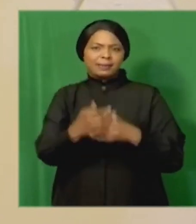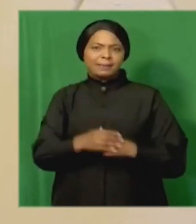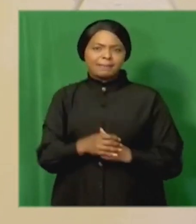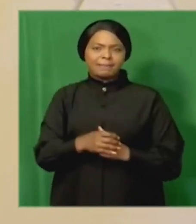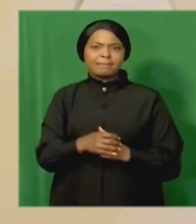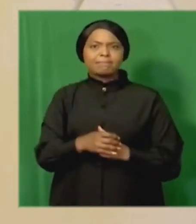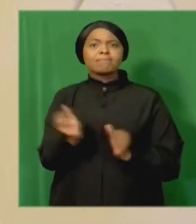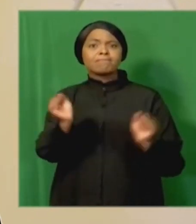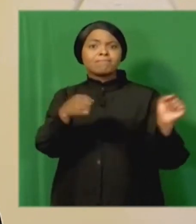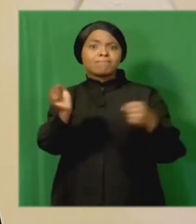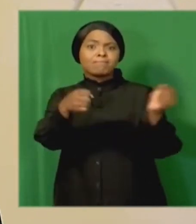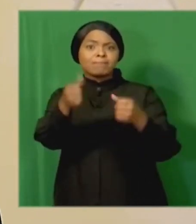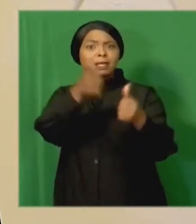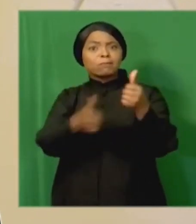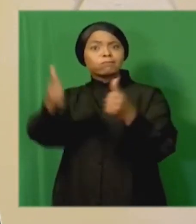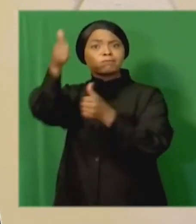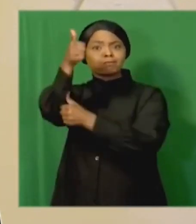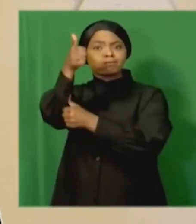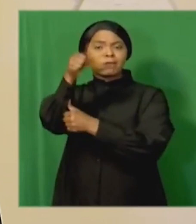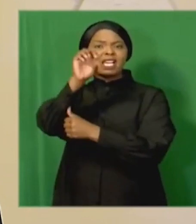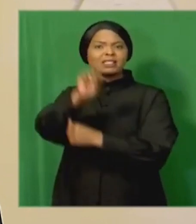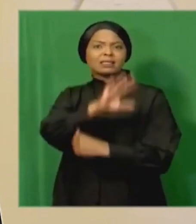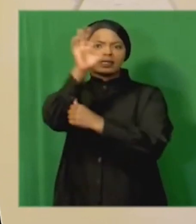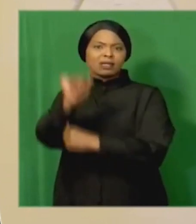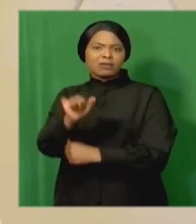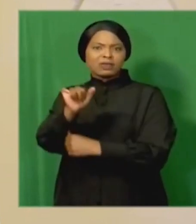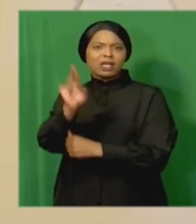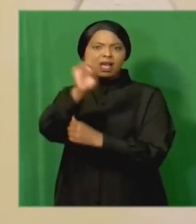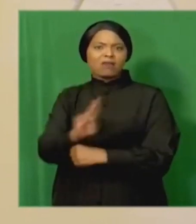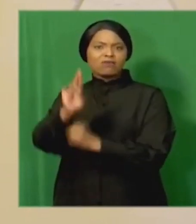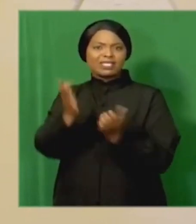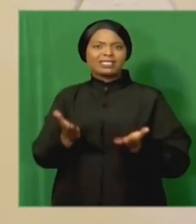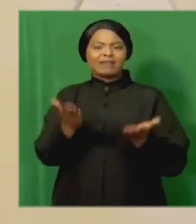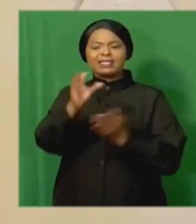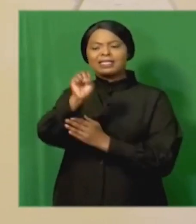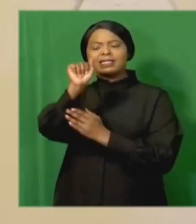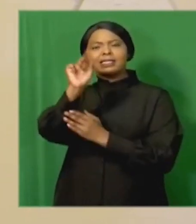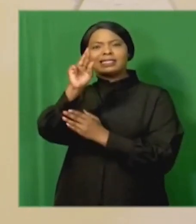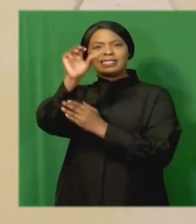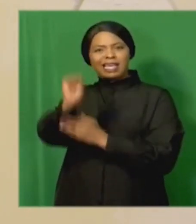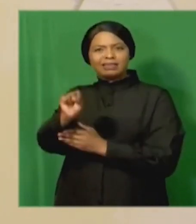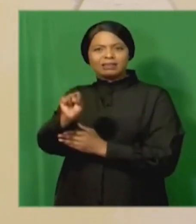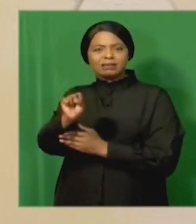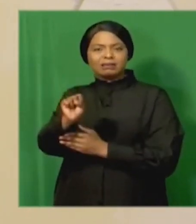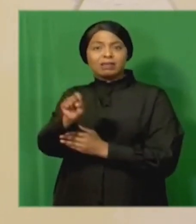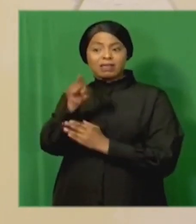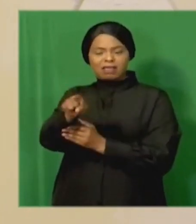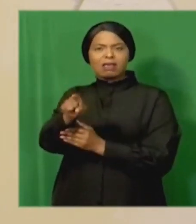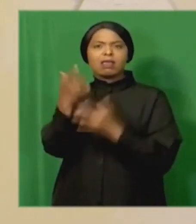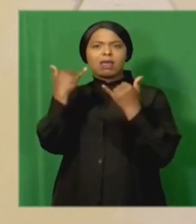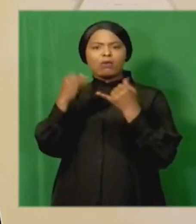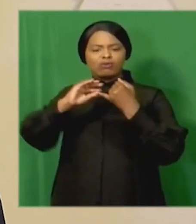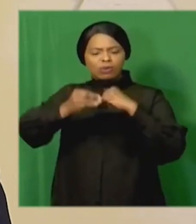We appointed new leadership at the South African Revenue Service, SARS, and are rebuilding